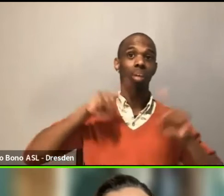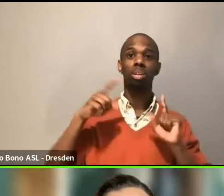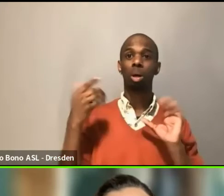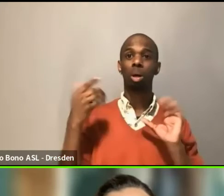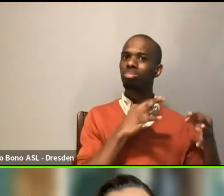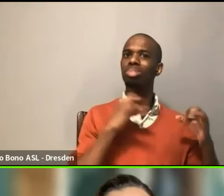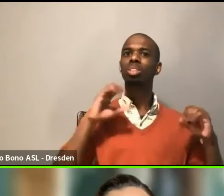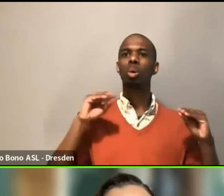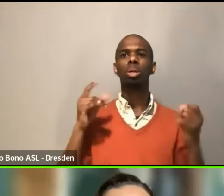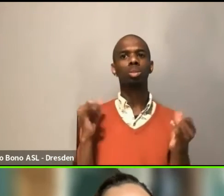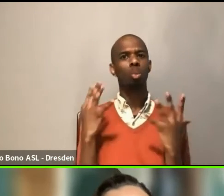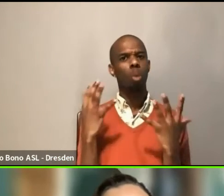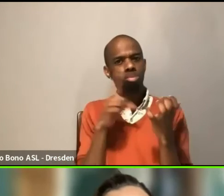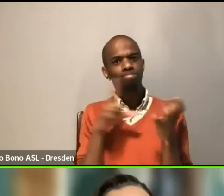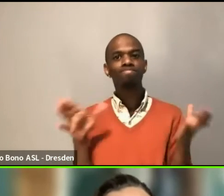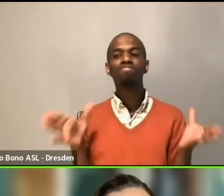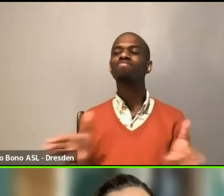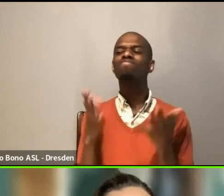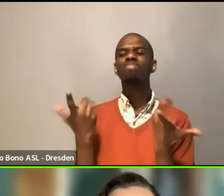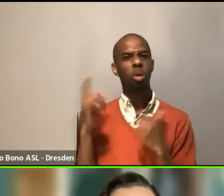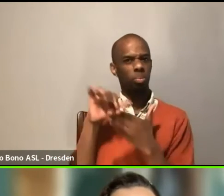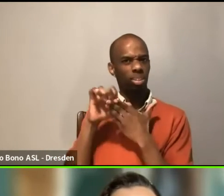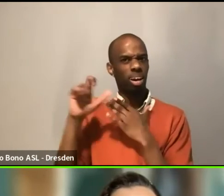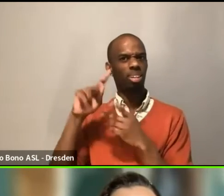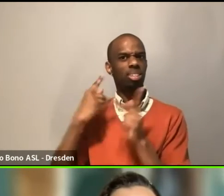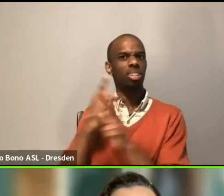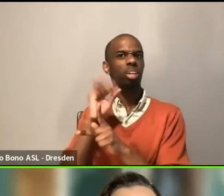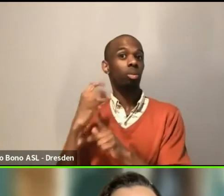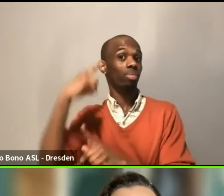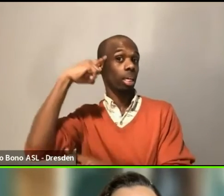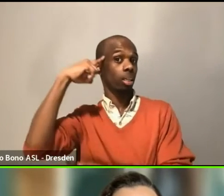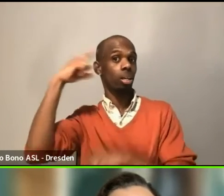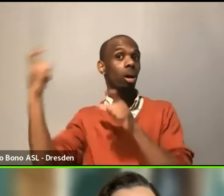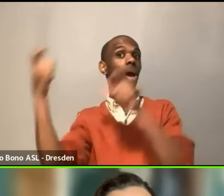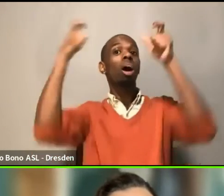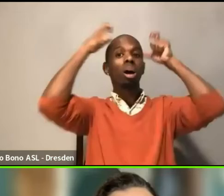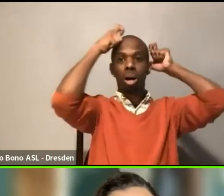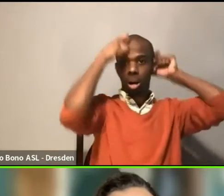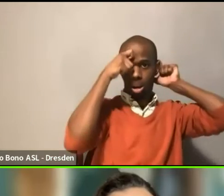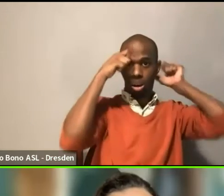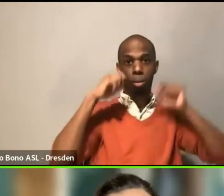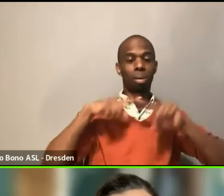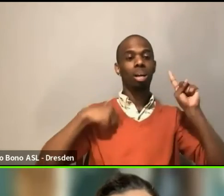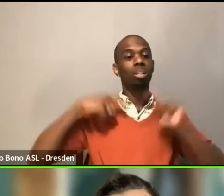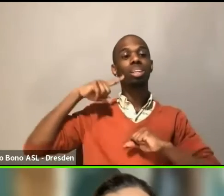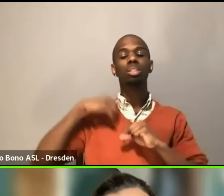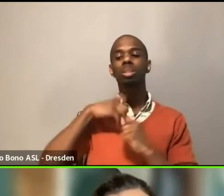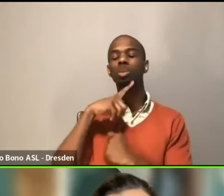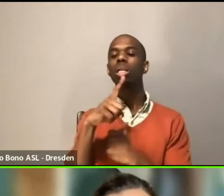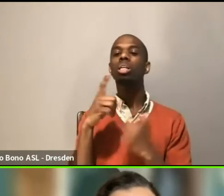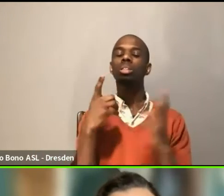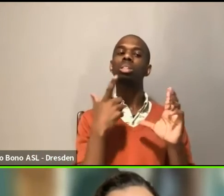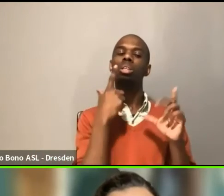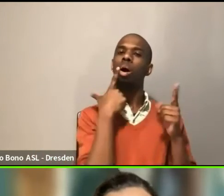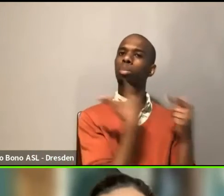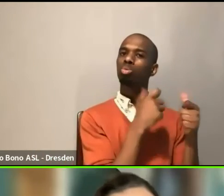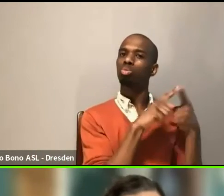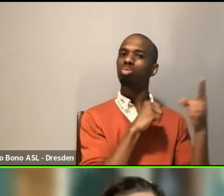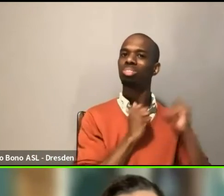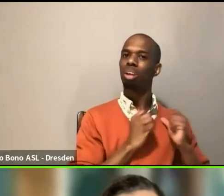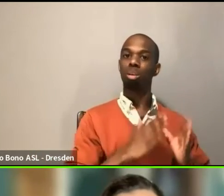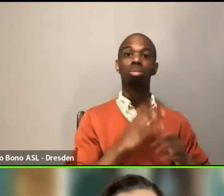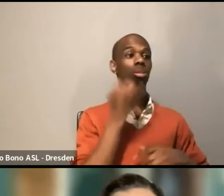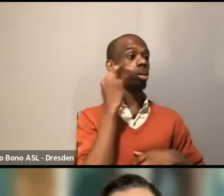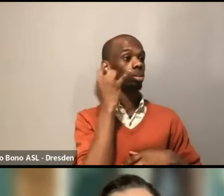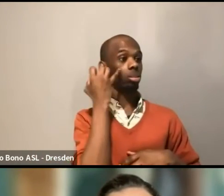you of just thinking it like that, but then obviously it's up to the theater to understand that you being sick or your child being sick, it's the same thing. You can't come in.